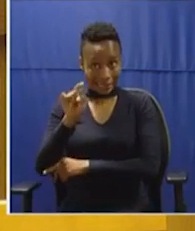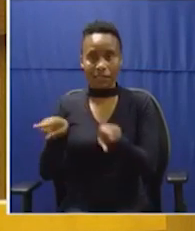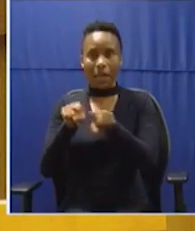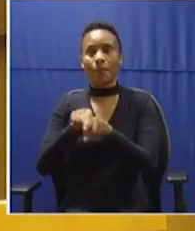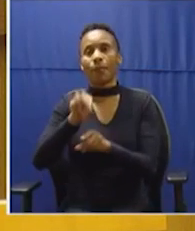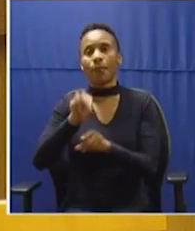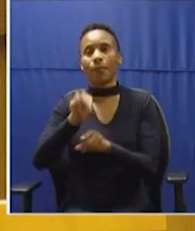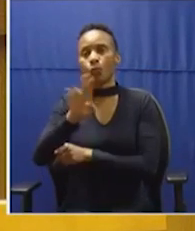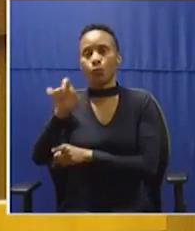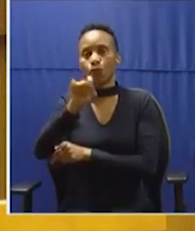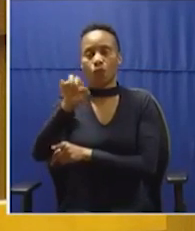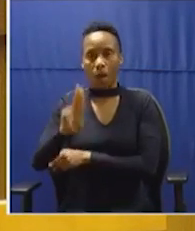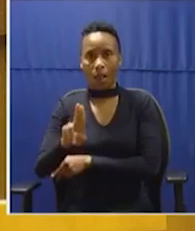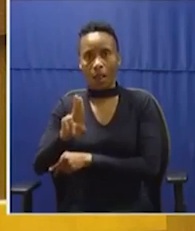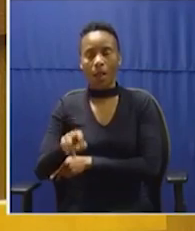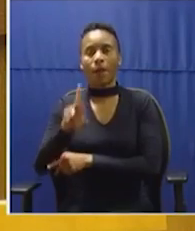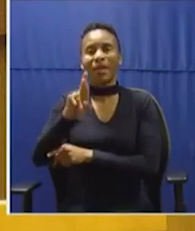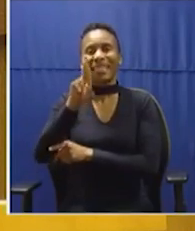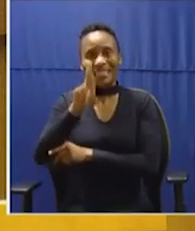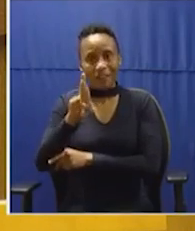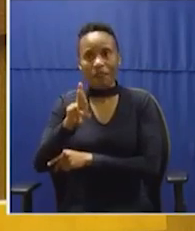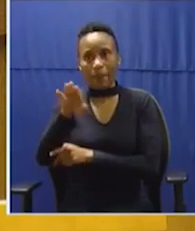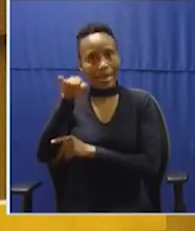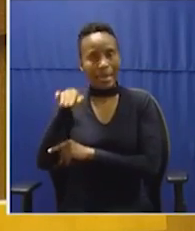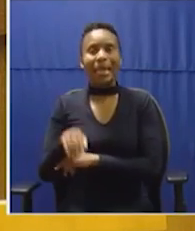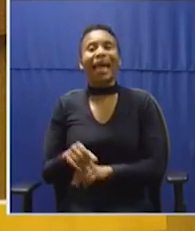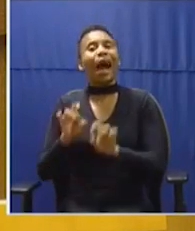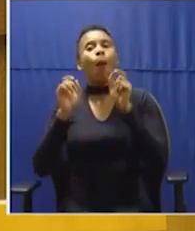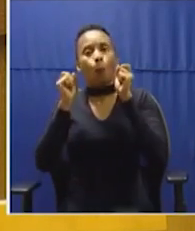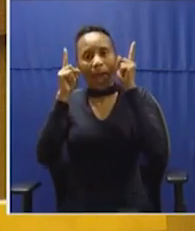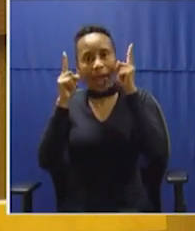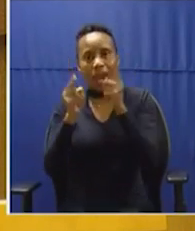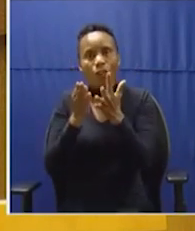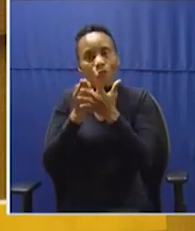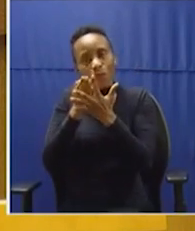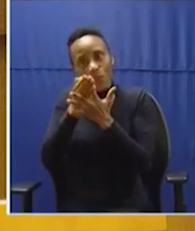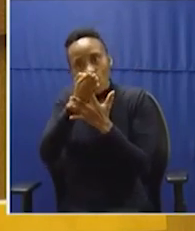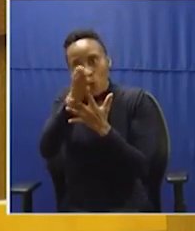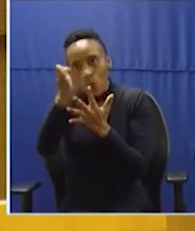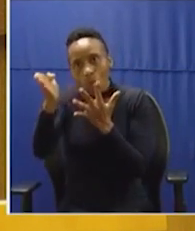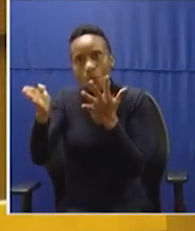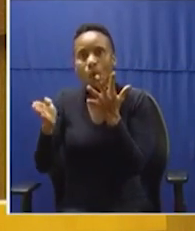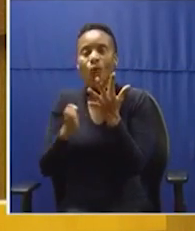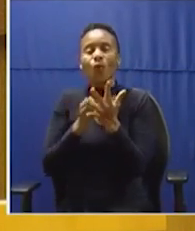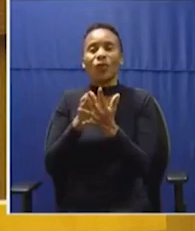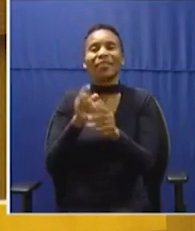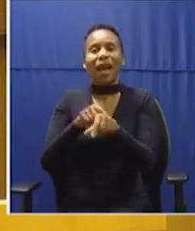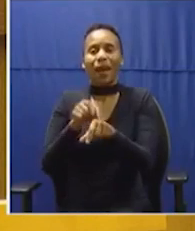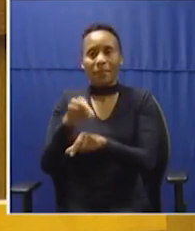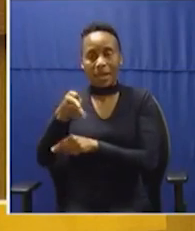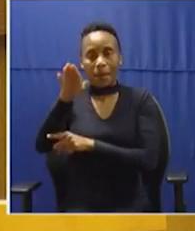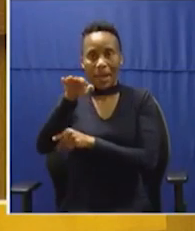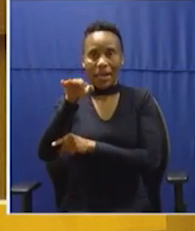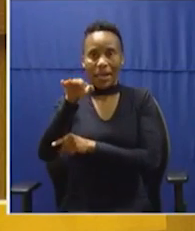date. The Reserve Bank has been aware throughout the existence of the bank that your exposure